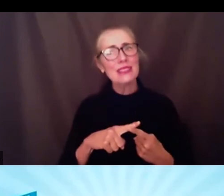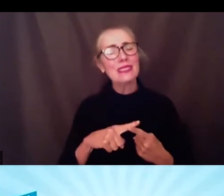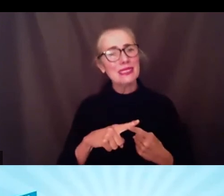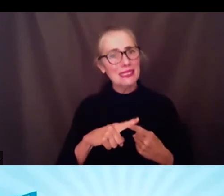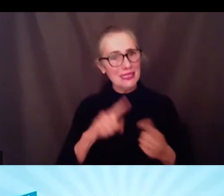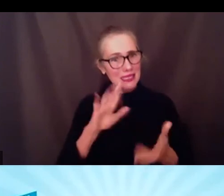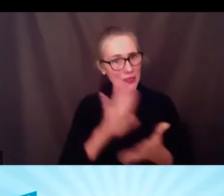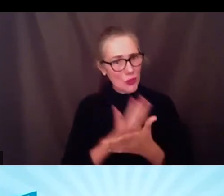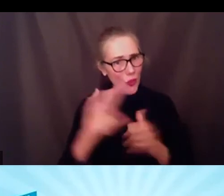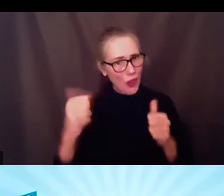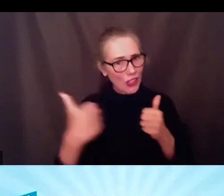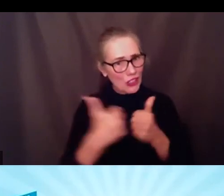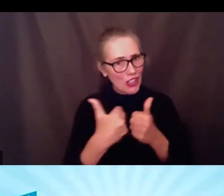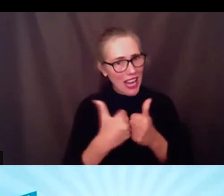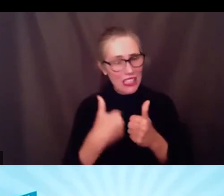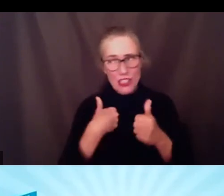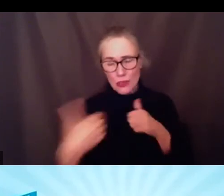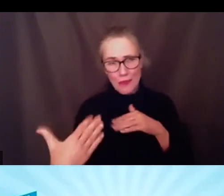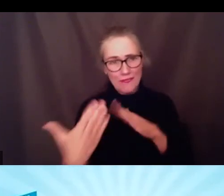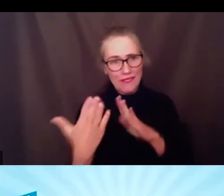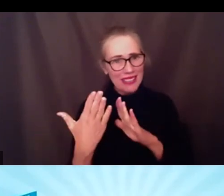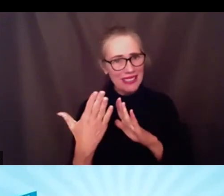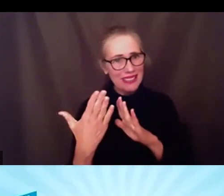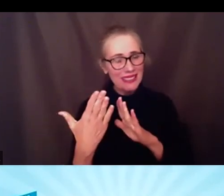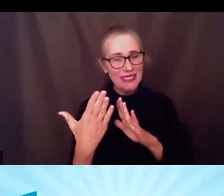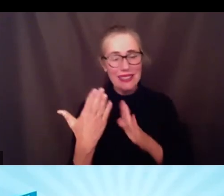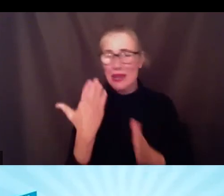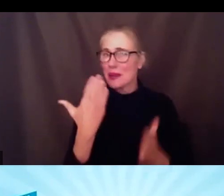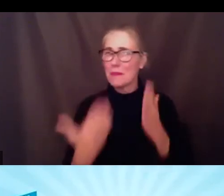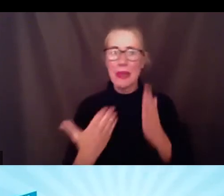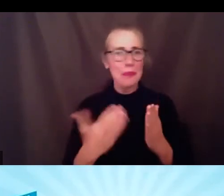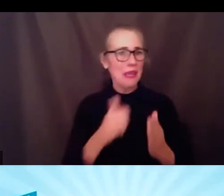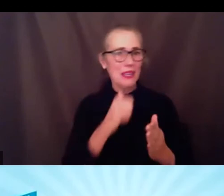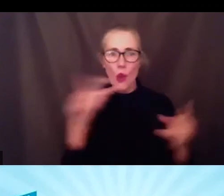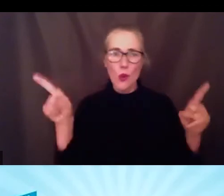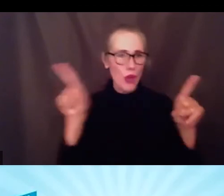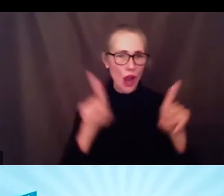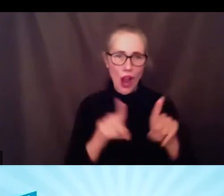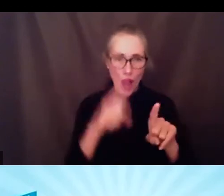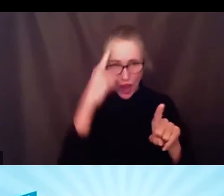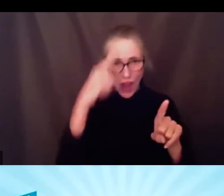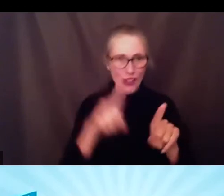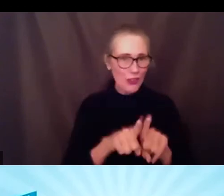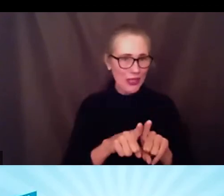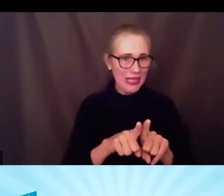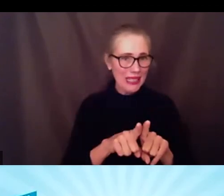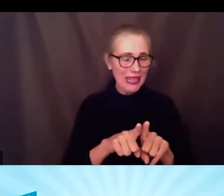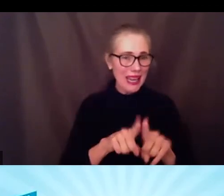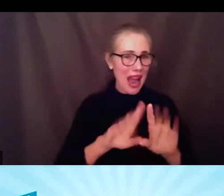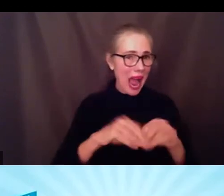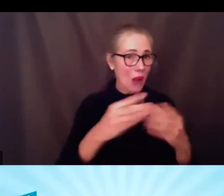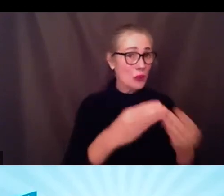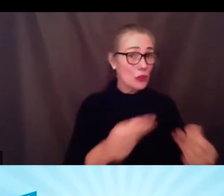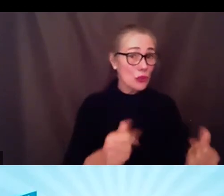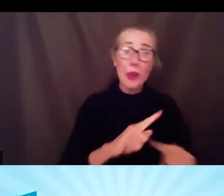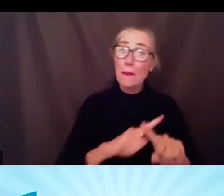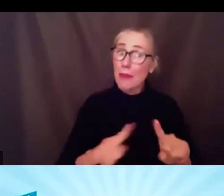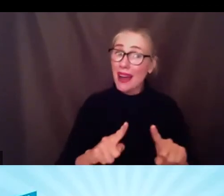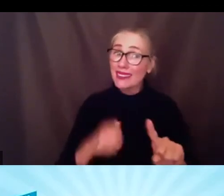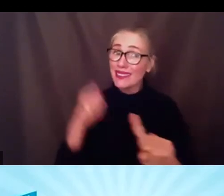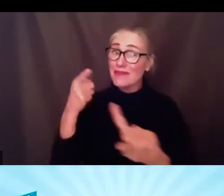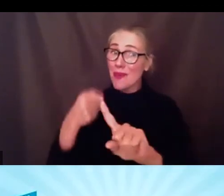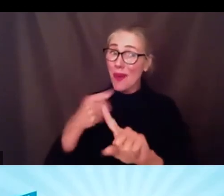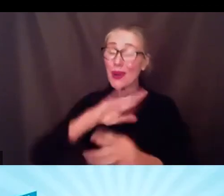and despite the fact that we may not all agree about solutions everyone is seeking solutions um